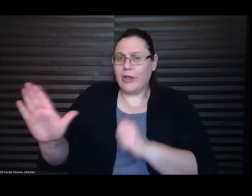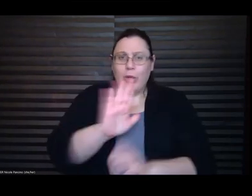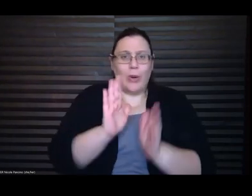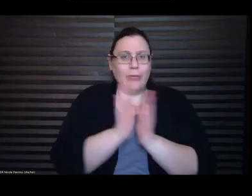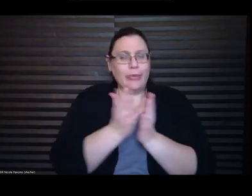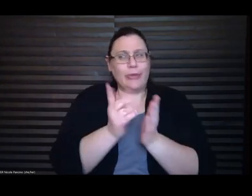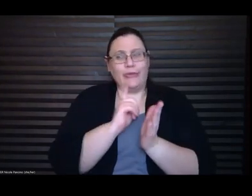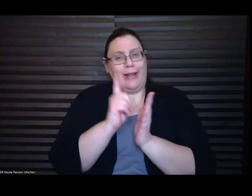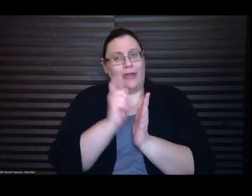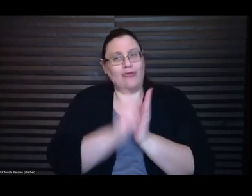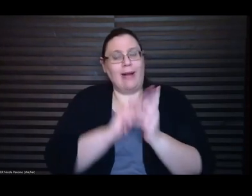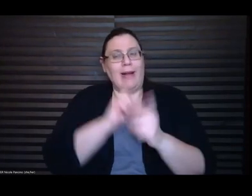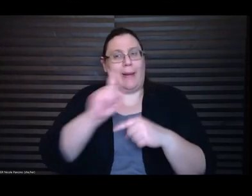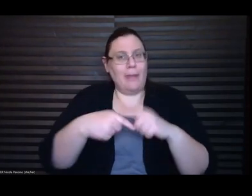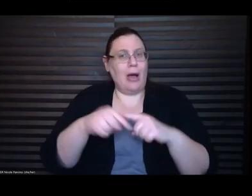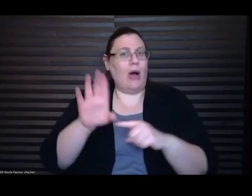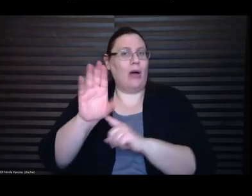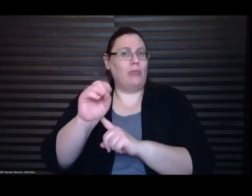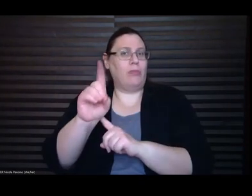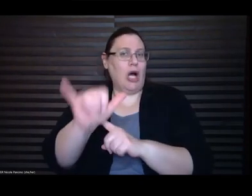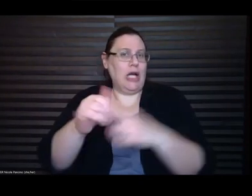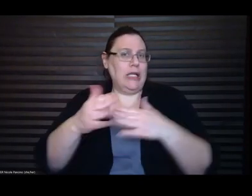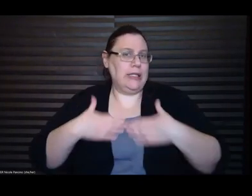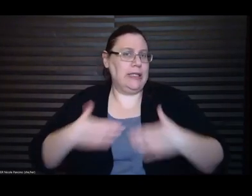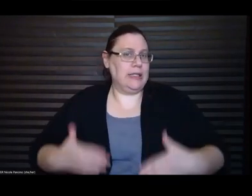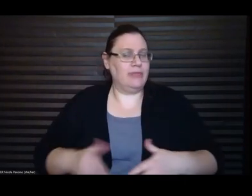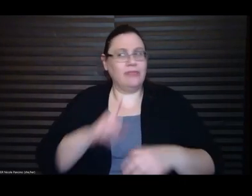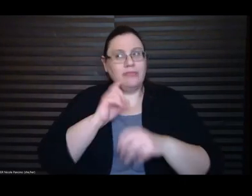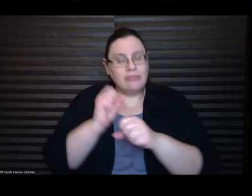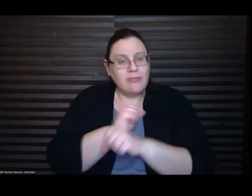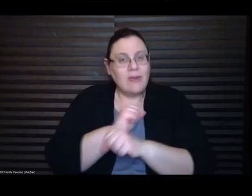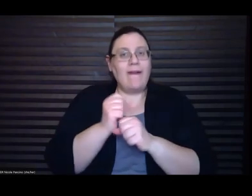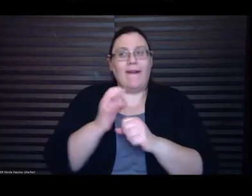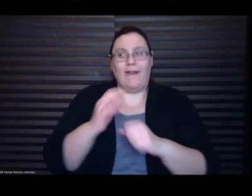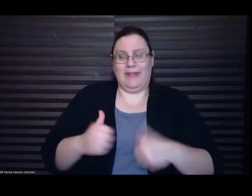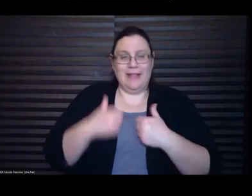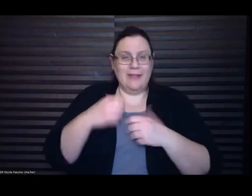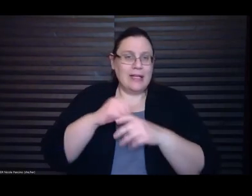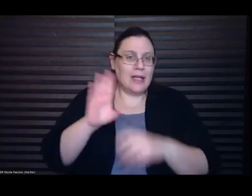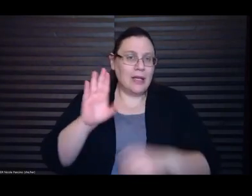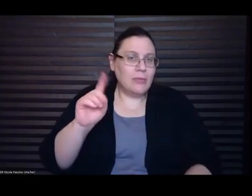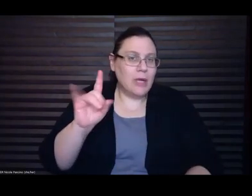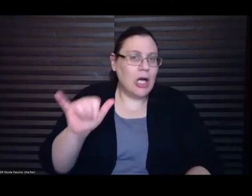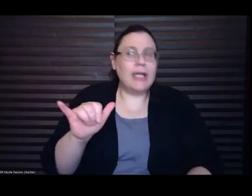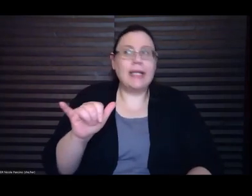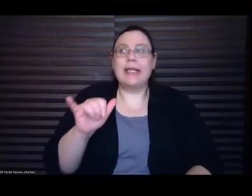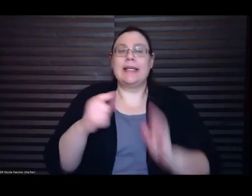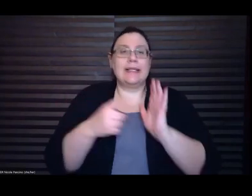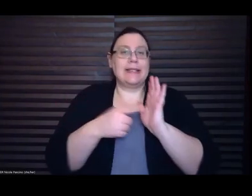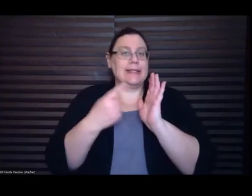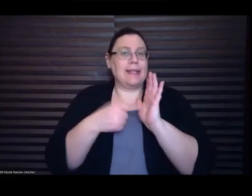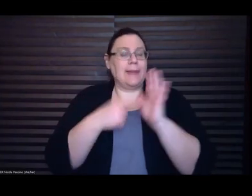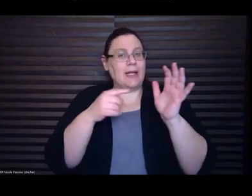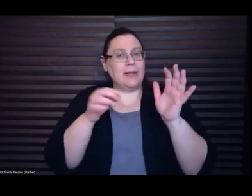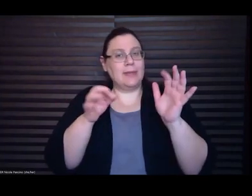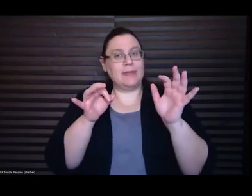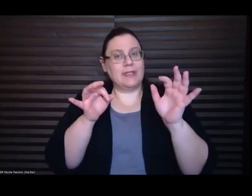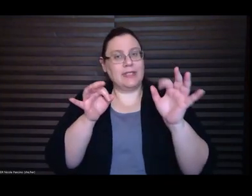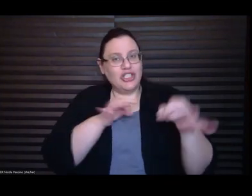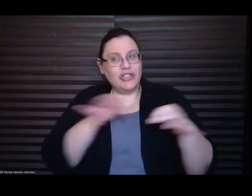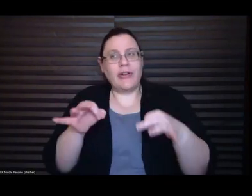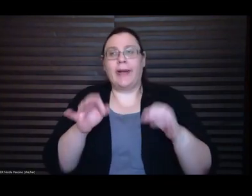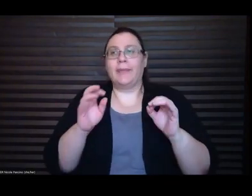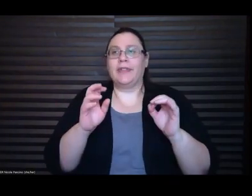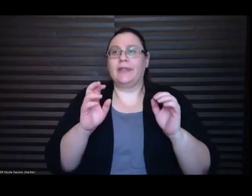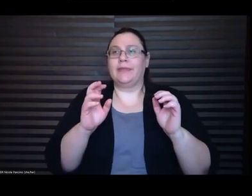living in the body, sometimes described in a kind of hyper-realist or even fantastical way